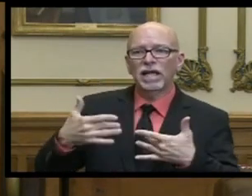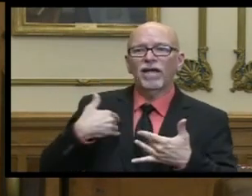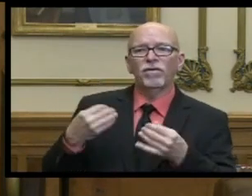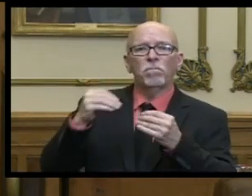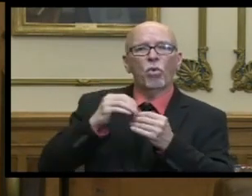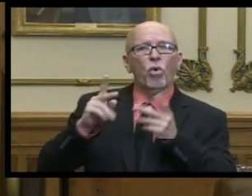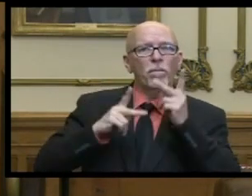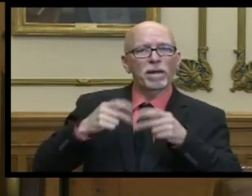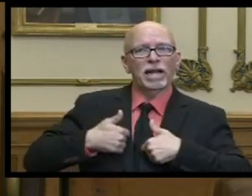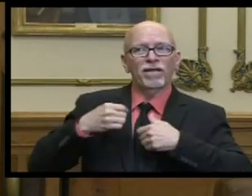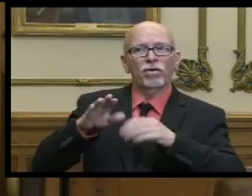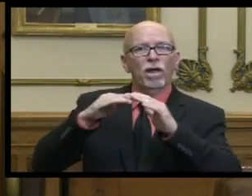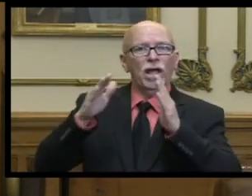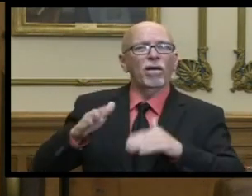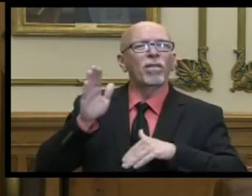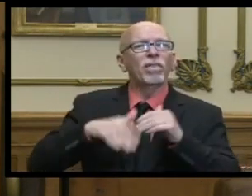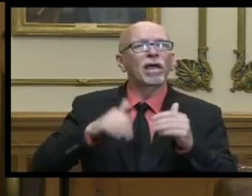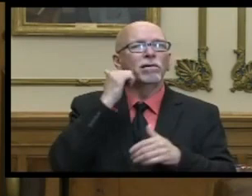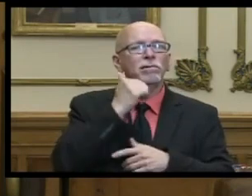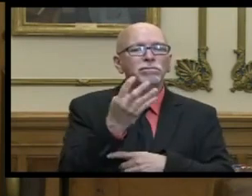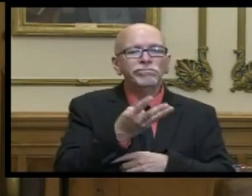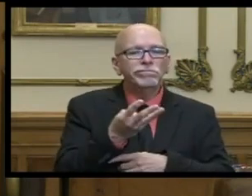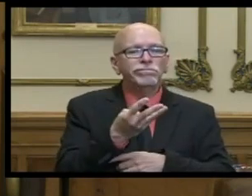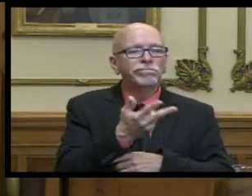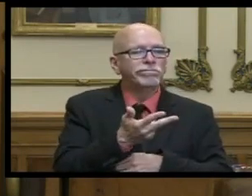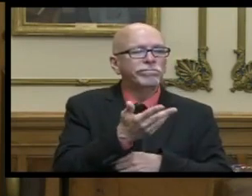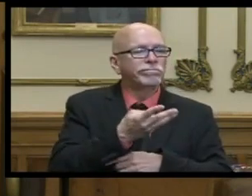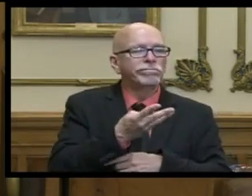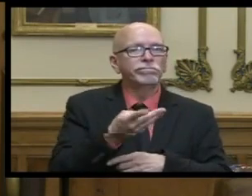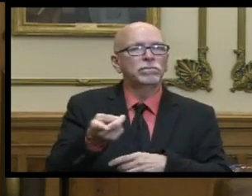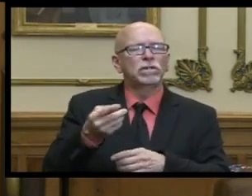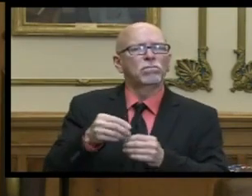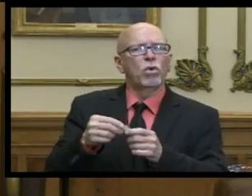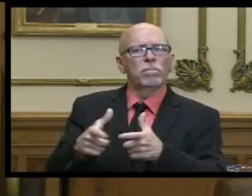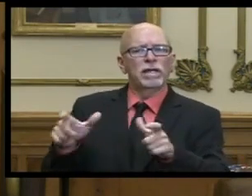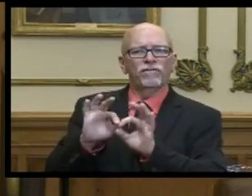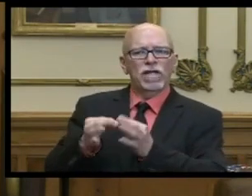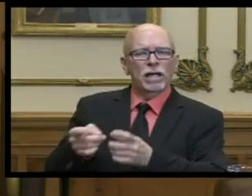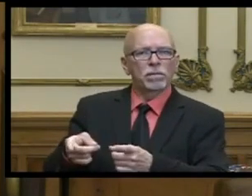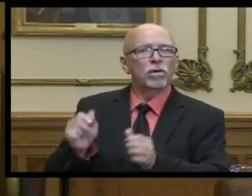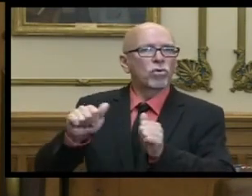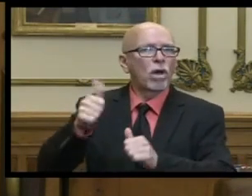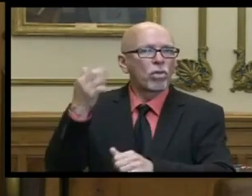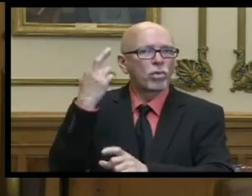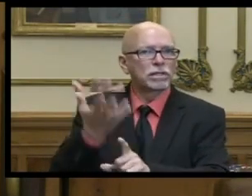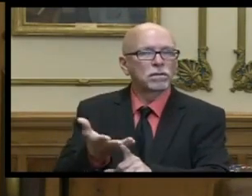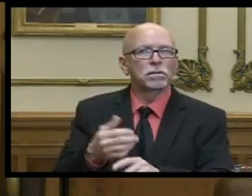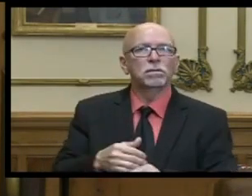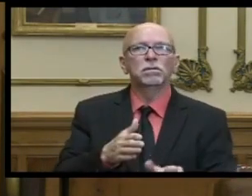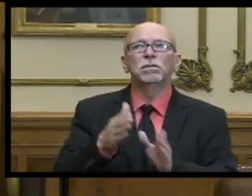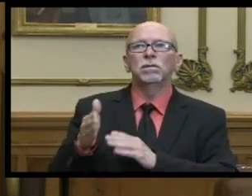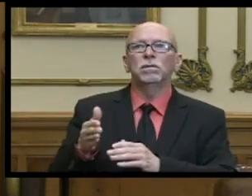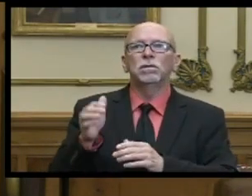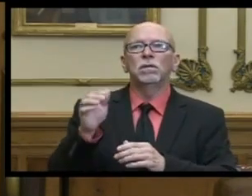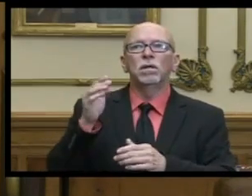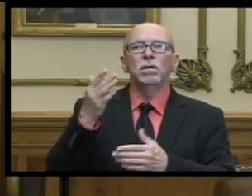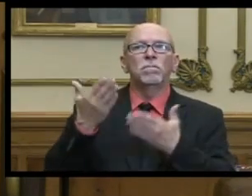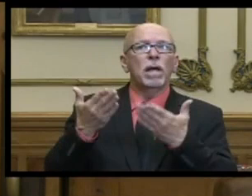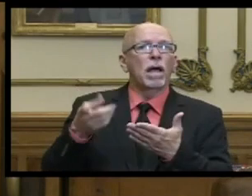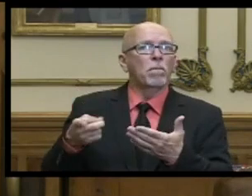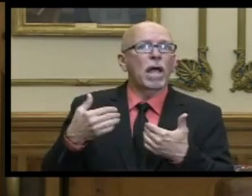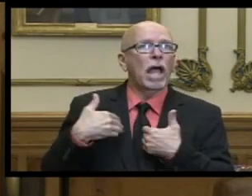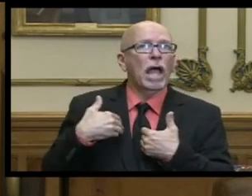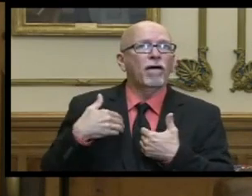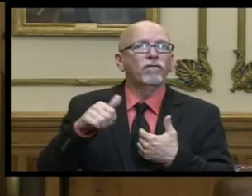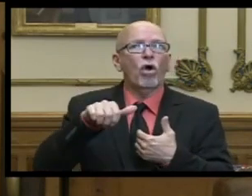more people than the nuclear family and smaller and confined spaces that's another thing if it's because of things going